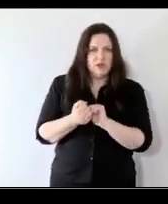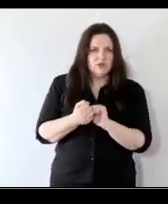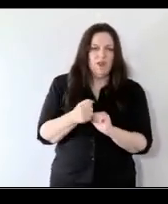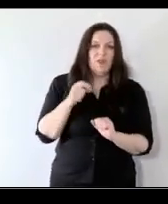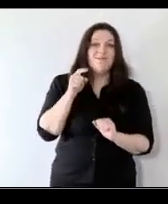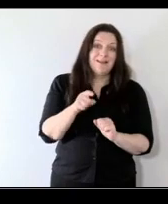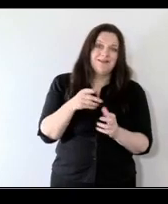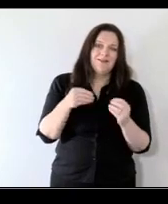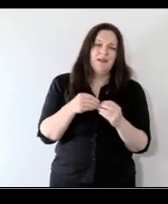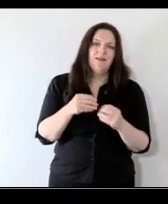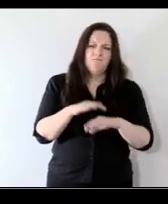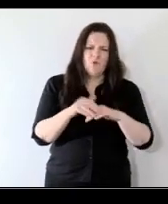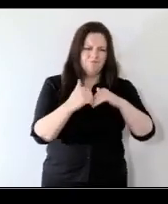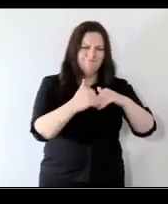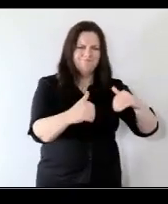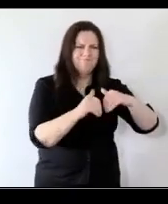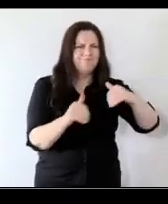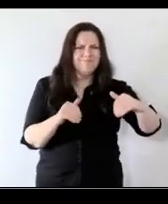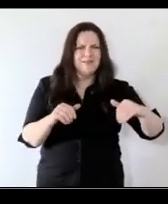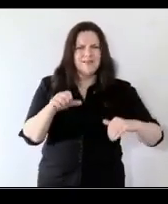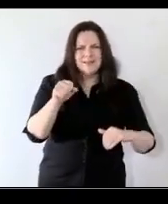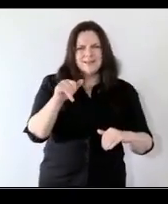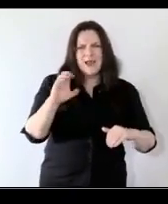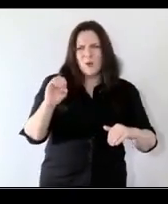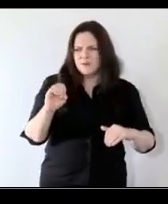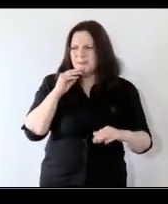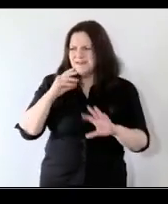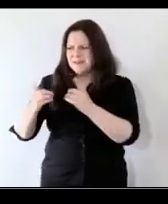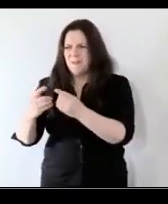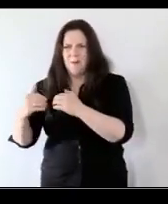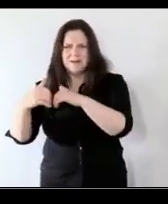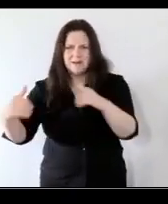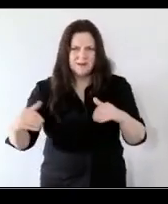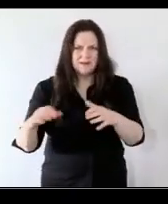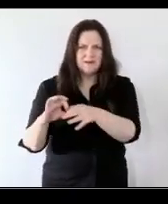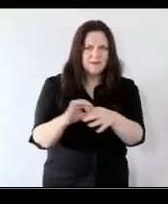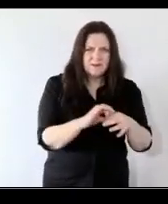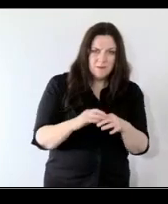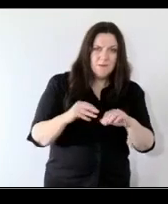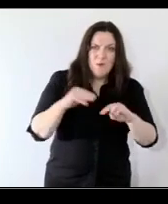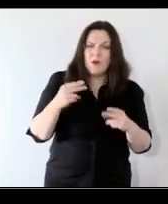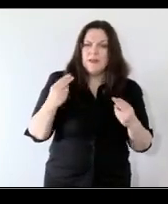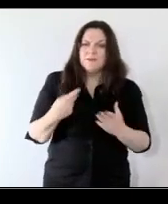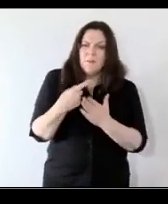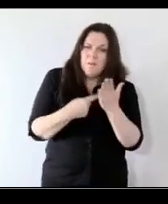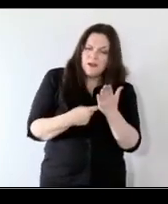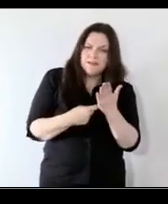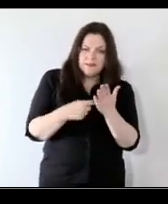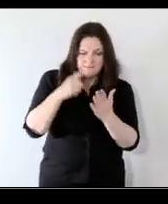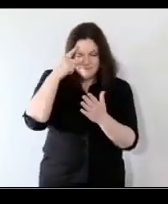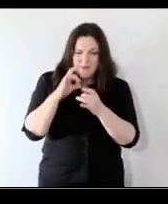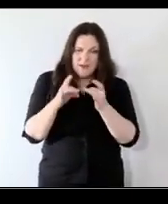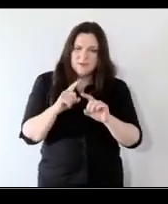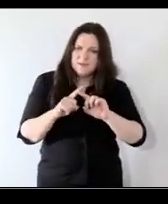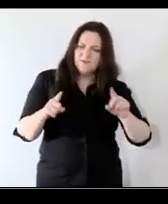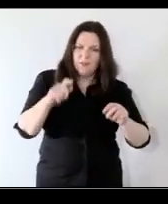the thing to get us out of silos often requires professionals and policy makers to think and work